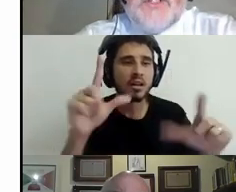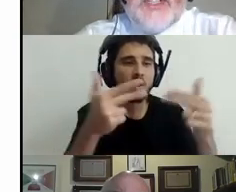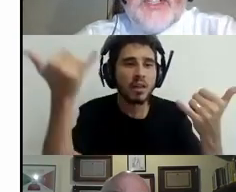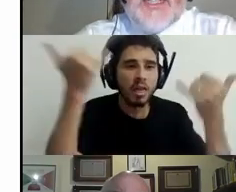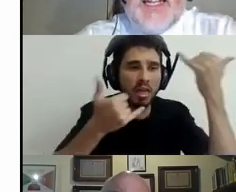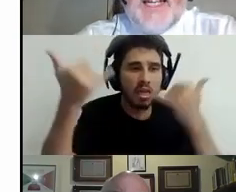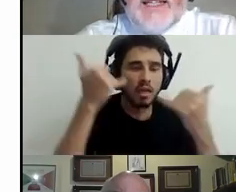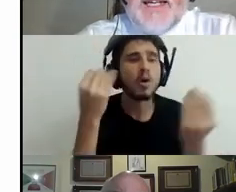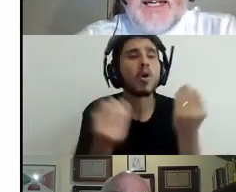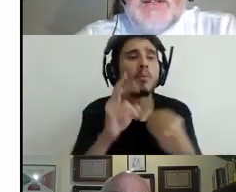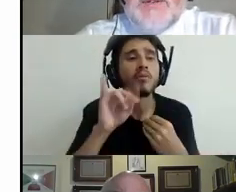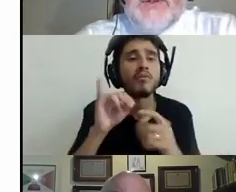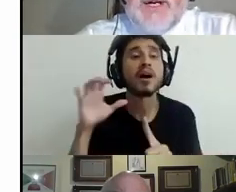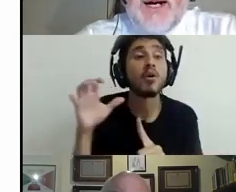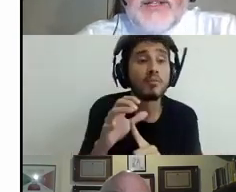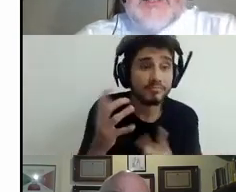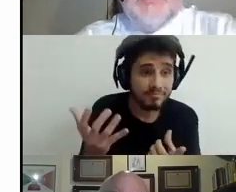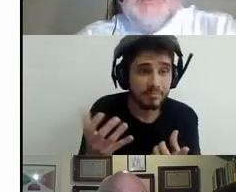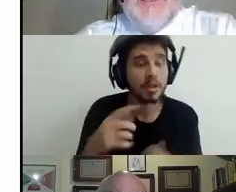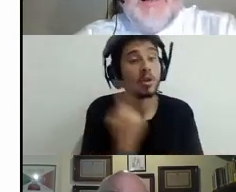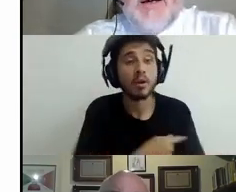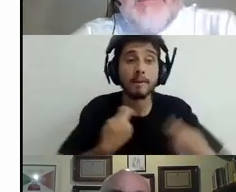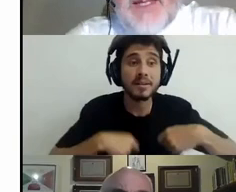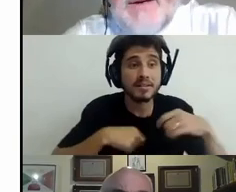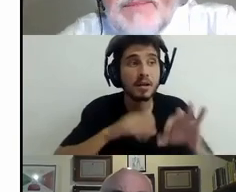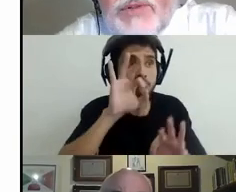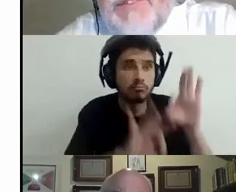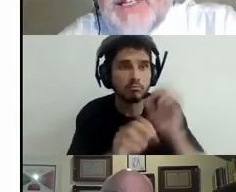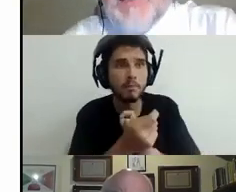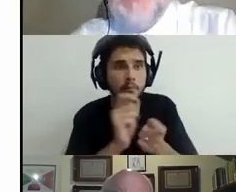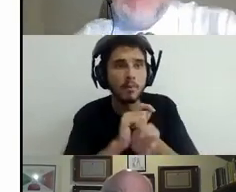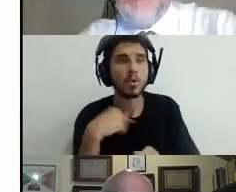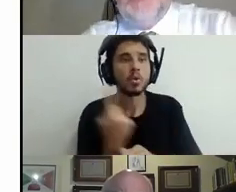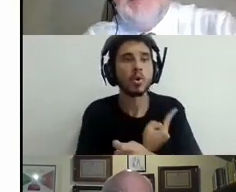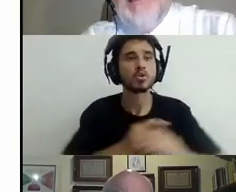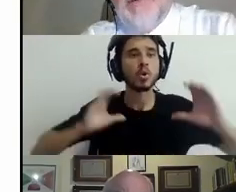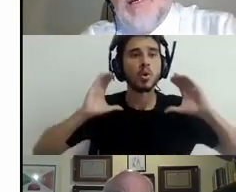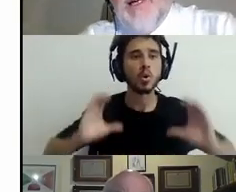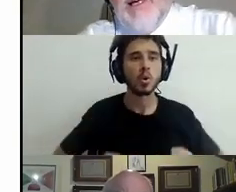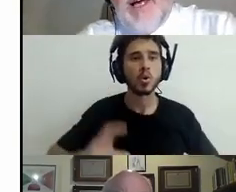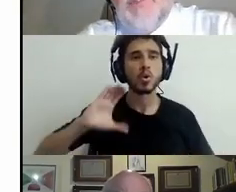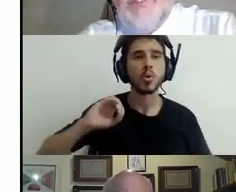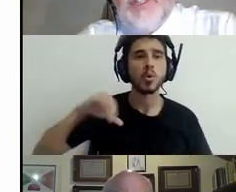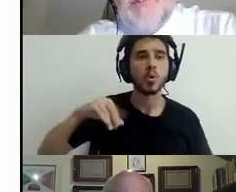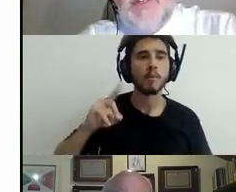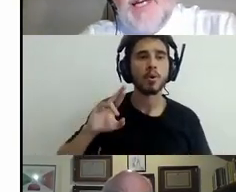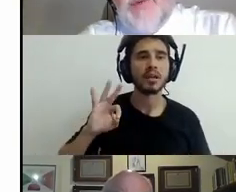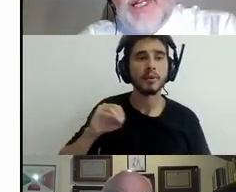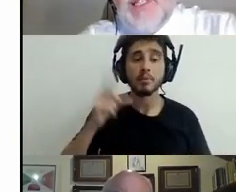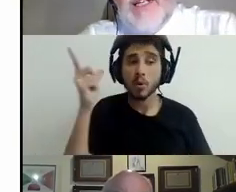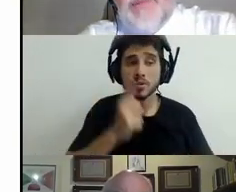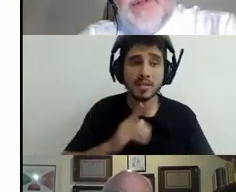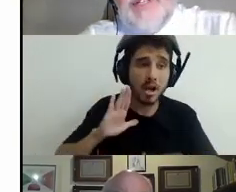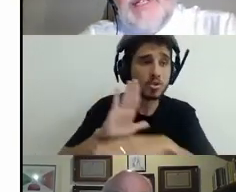understand that, you are not motivated to adjust your behavior. I'm just giving you